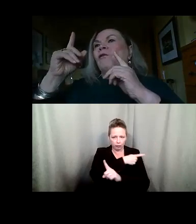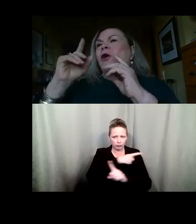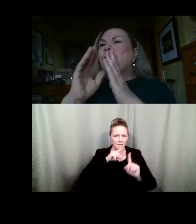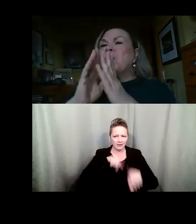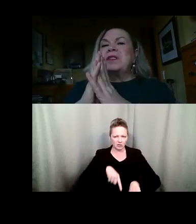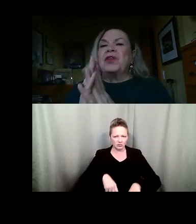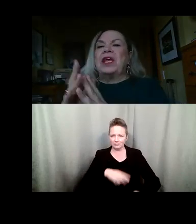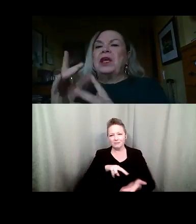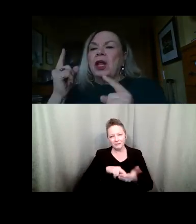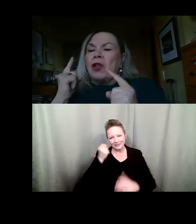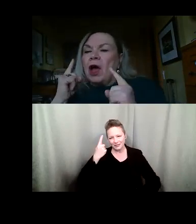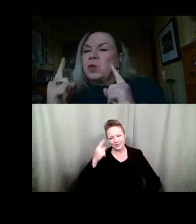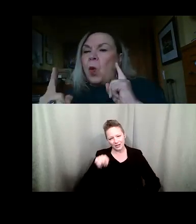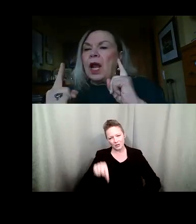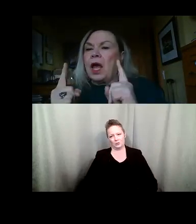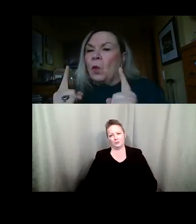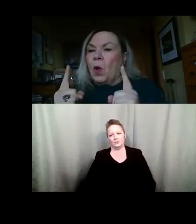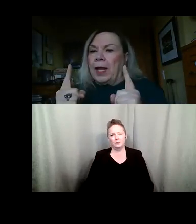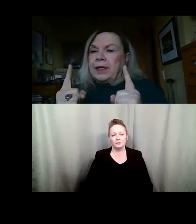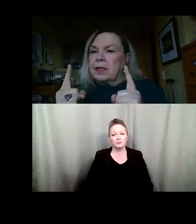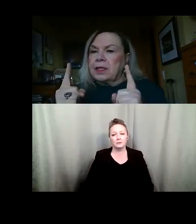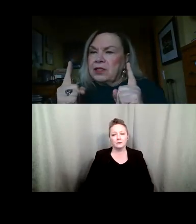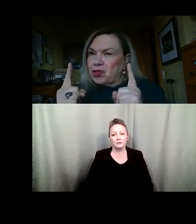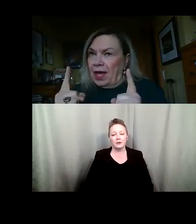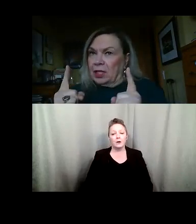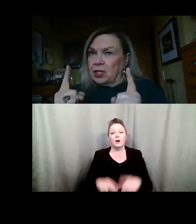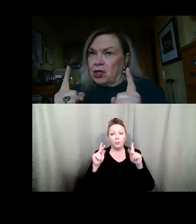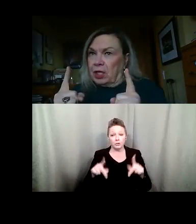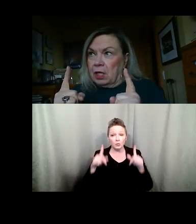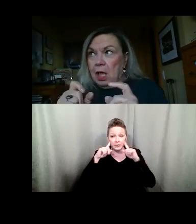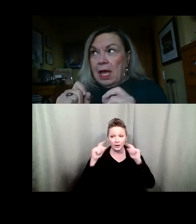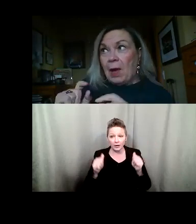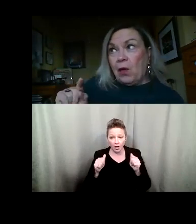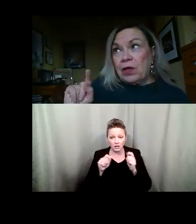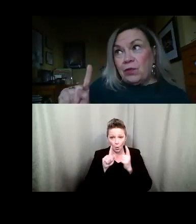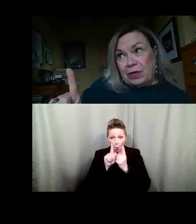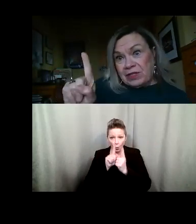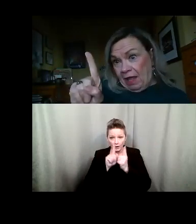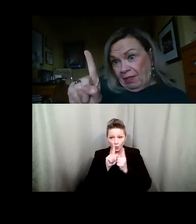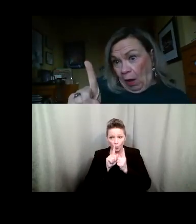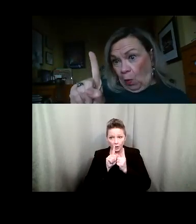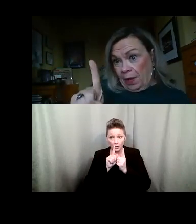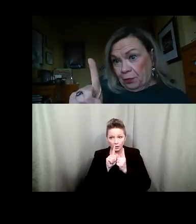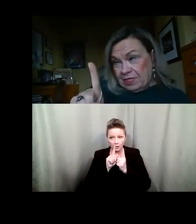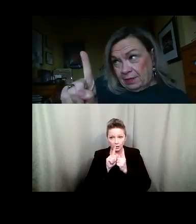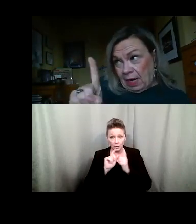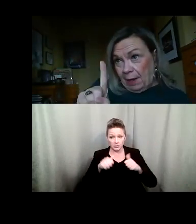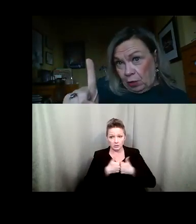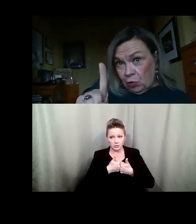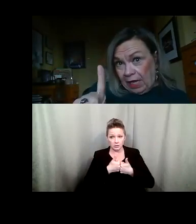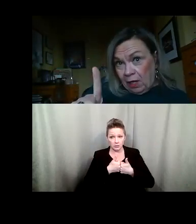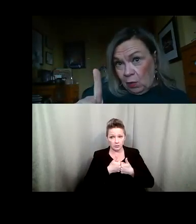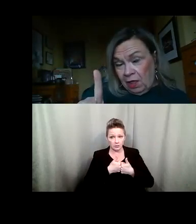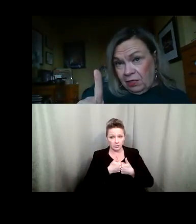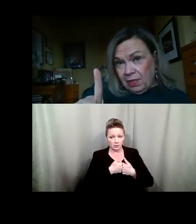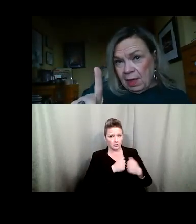i'm a person with a hearing loss one one is challenging am i going to understand that one person around